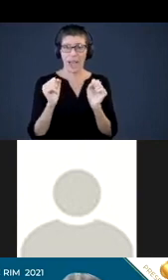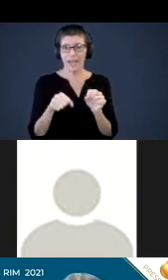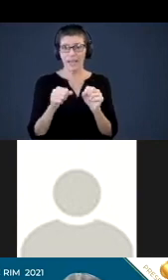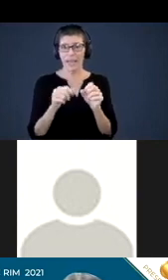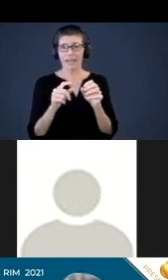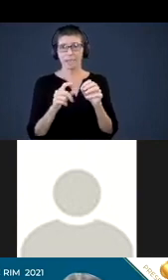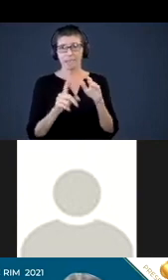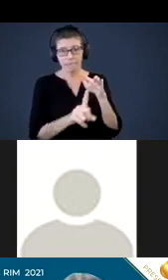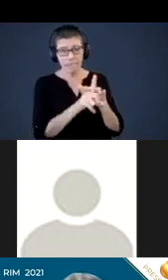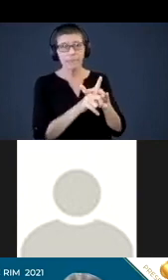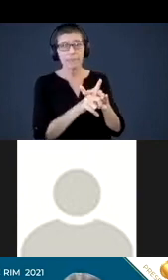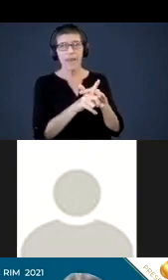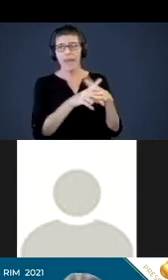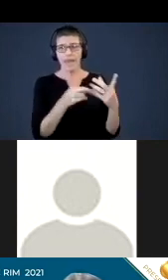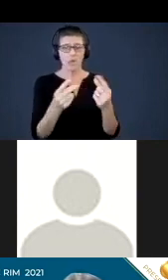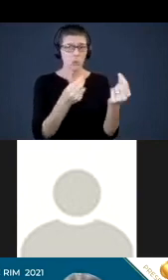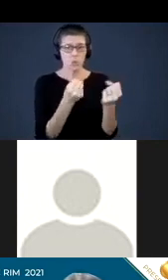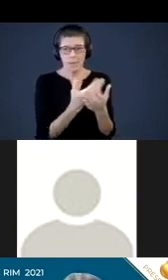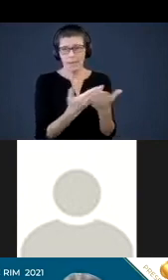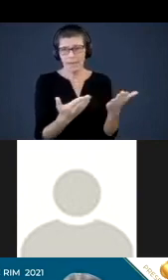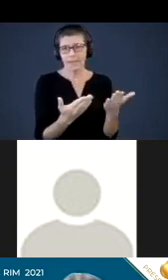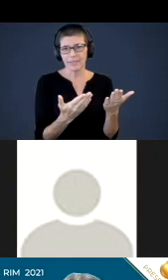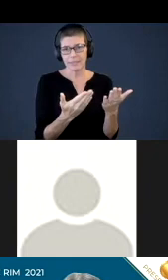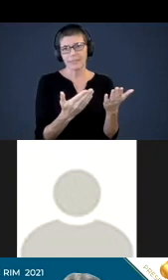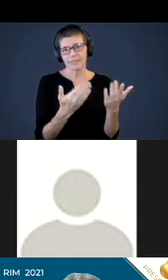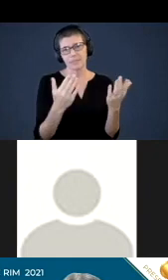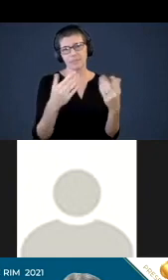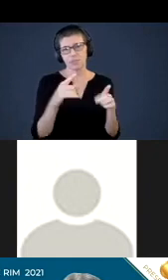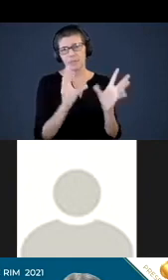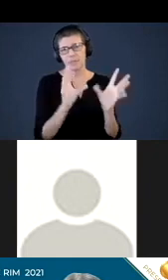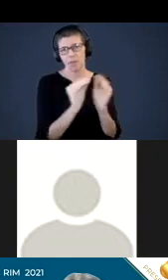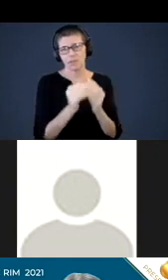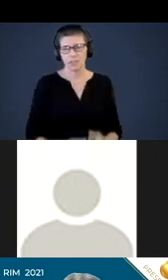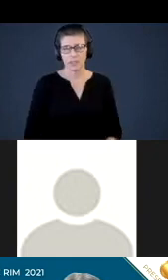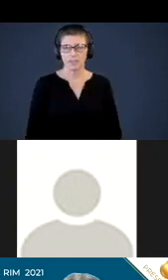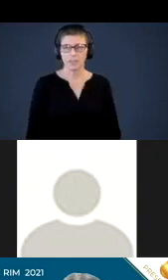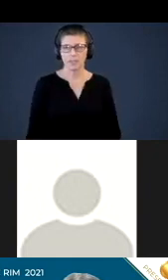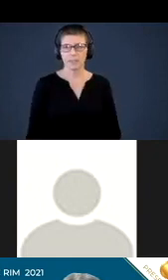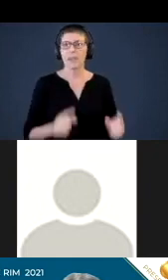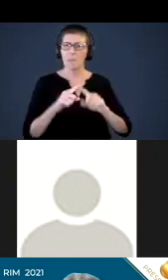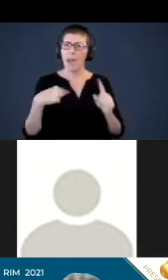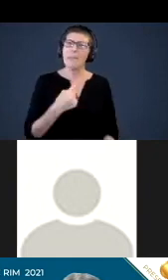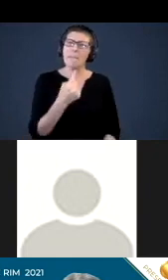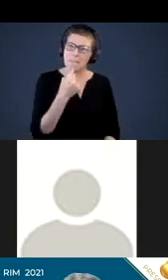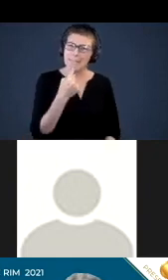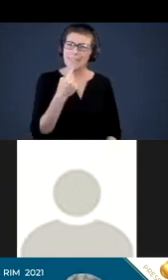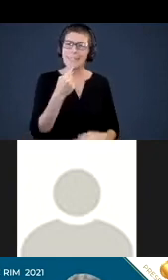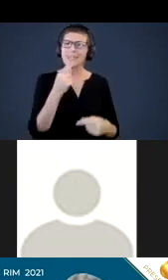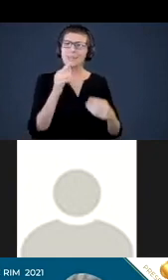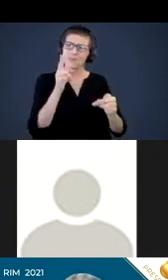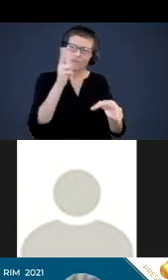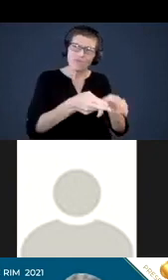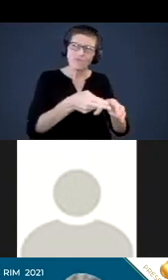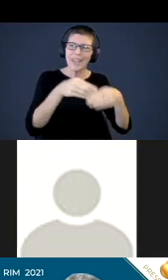do many things, you know, throughout that conference. Although I do miss it in person, you know, of course,